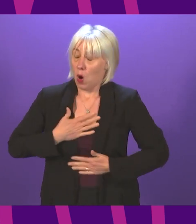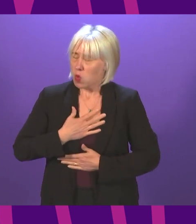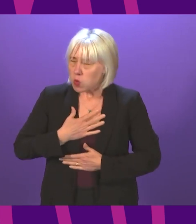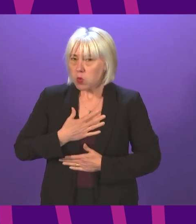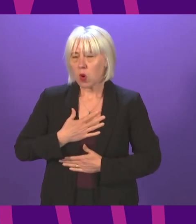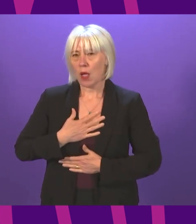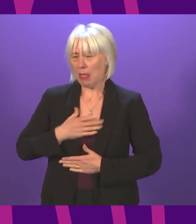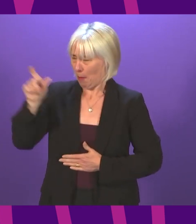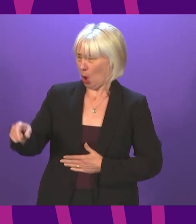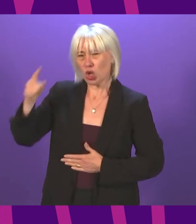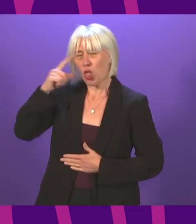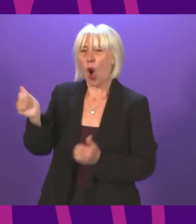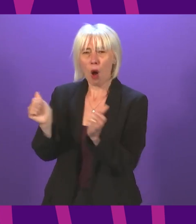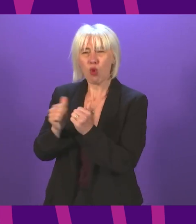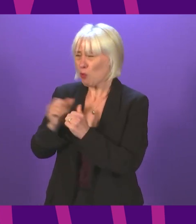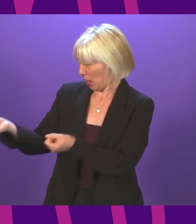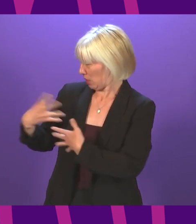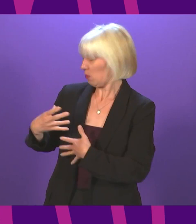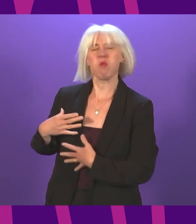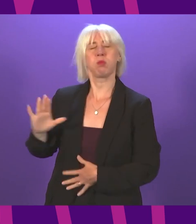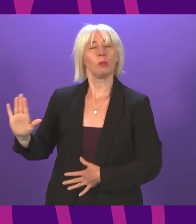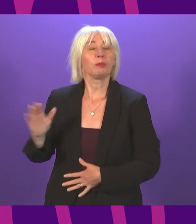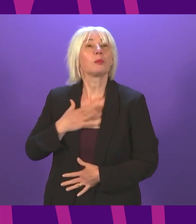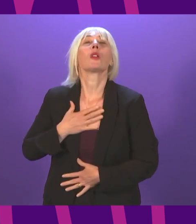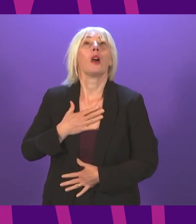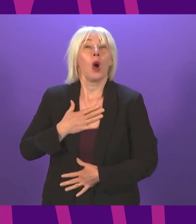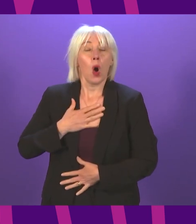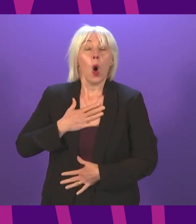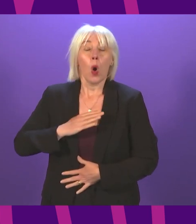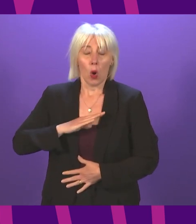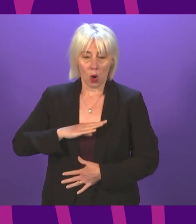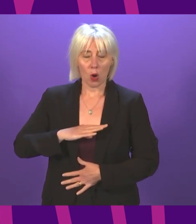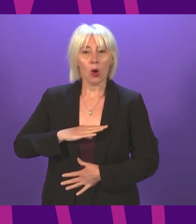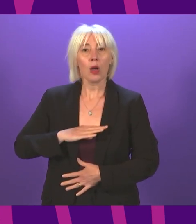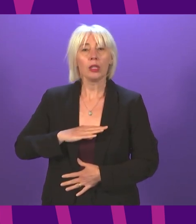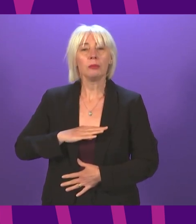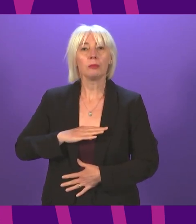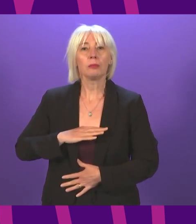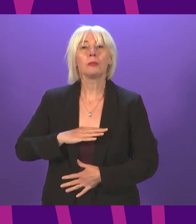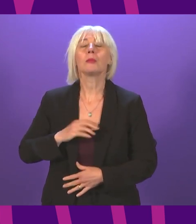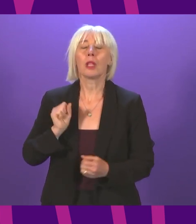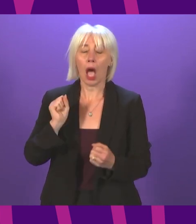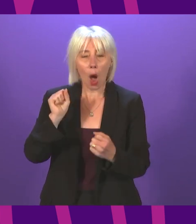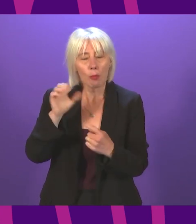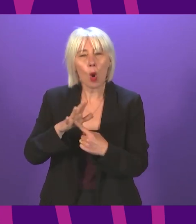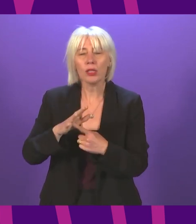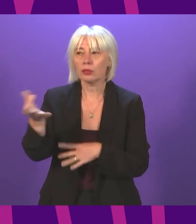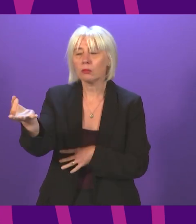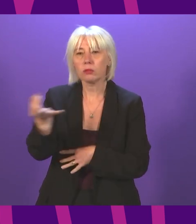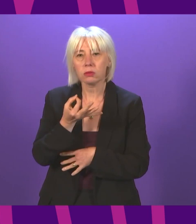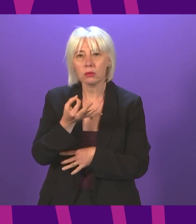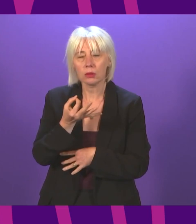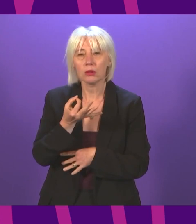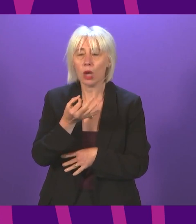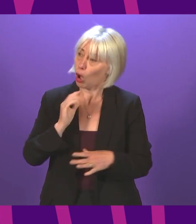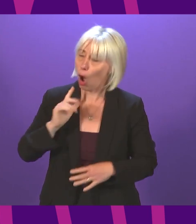member thought that was an appropriate thing to say. Can I go back to the very important question that was asked? All of us,